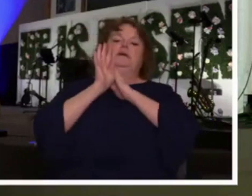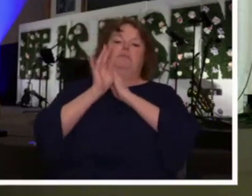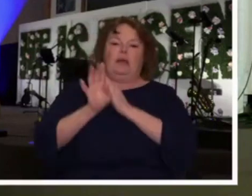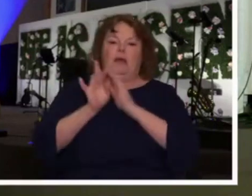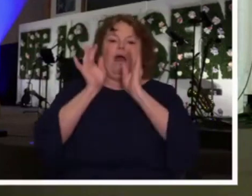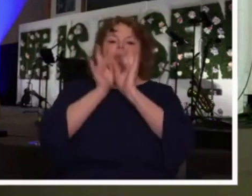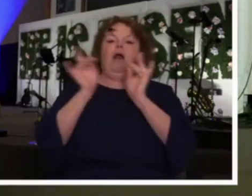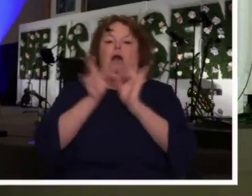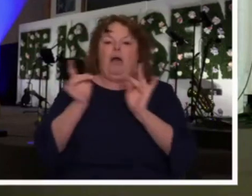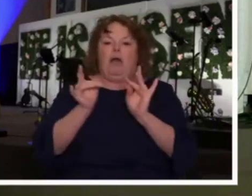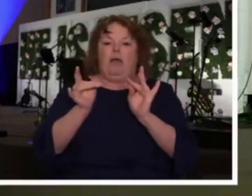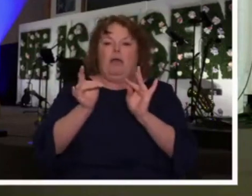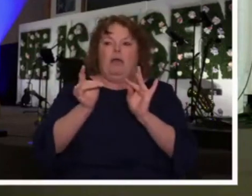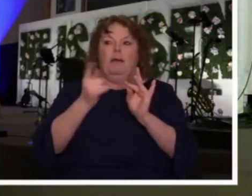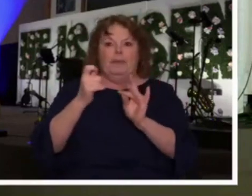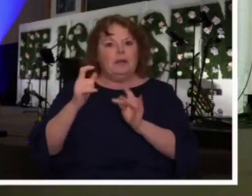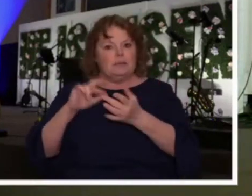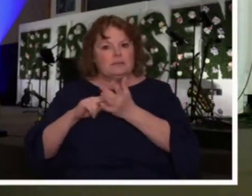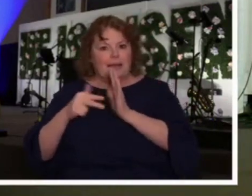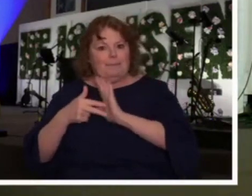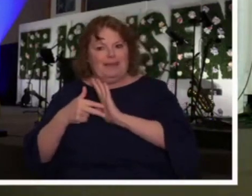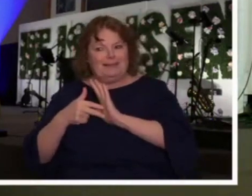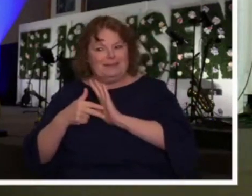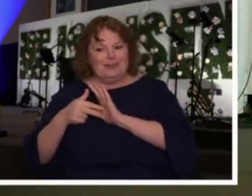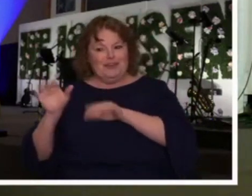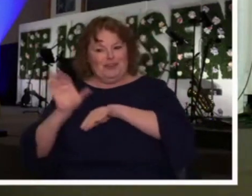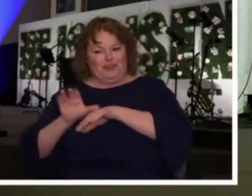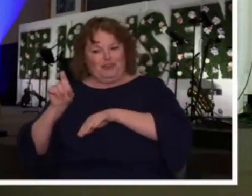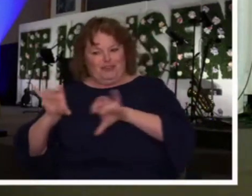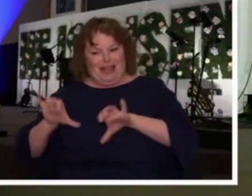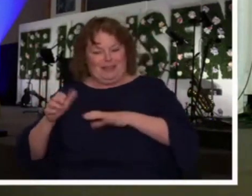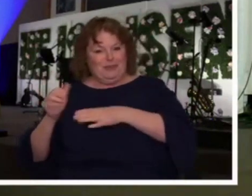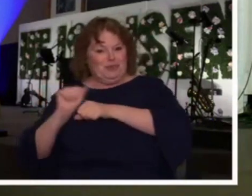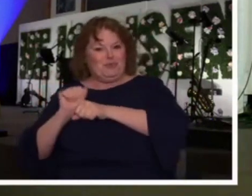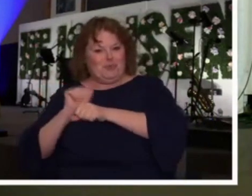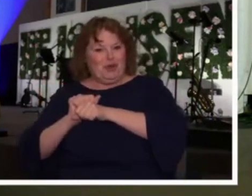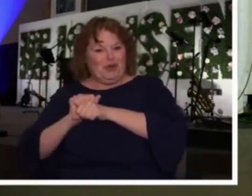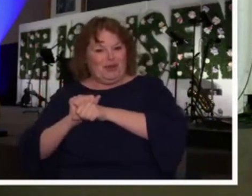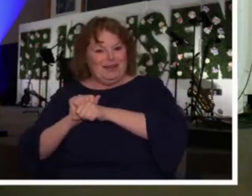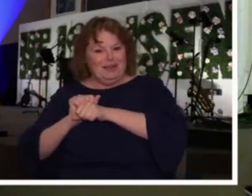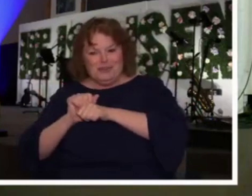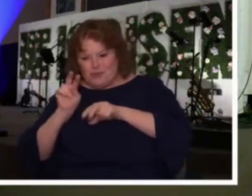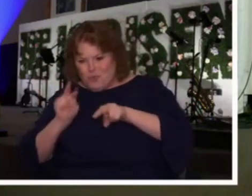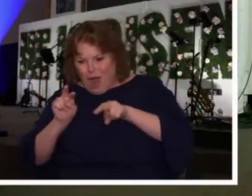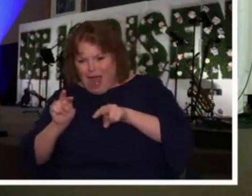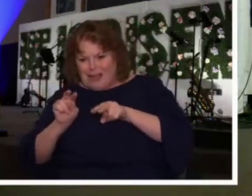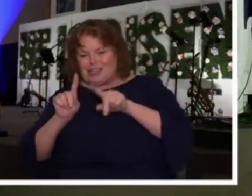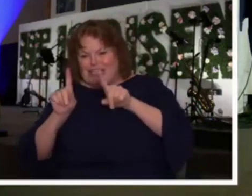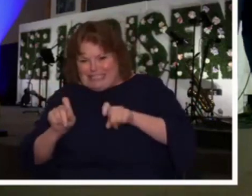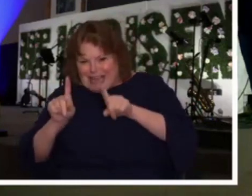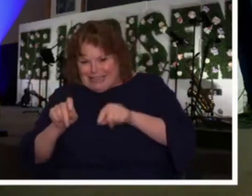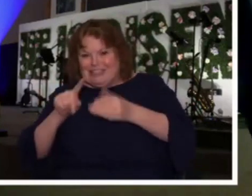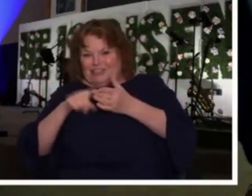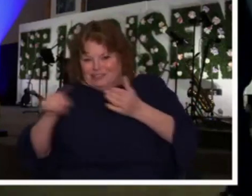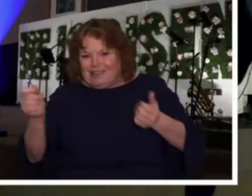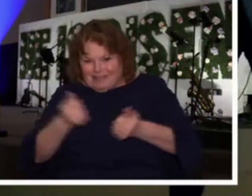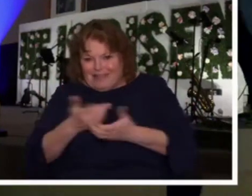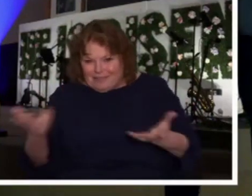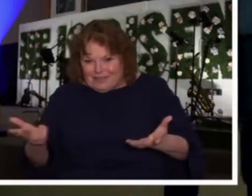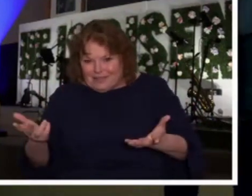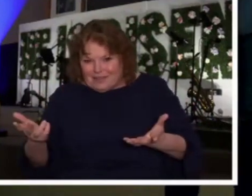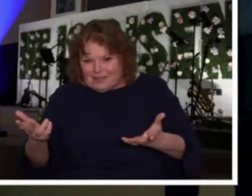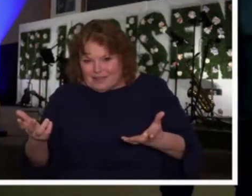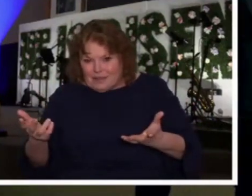work on the part of the church. It certainly requires work on the part of leadership in order to be able to test that which has been brought forward.